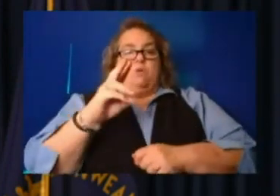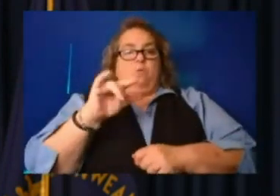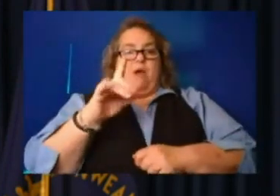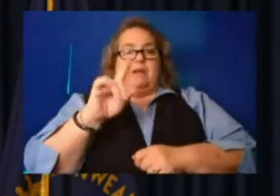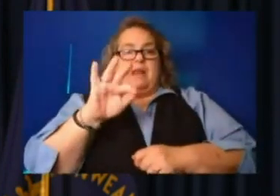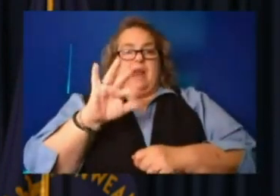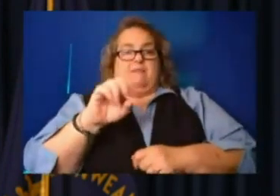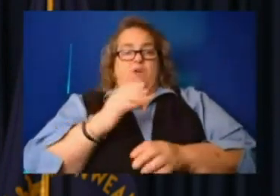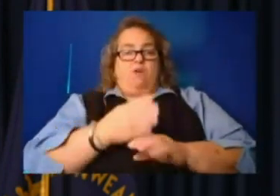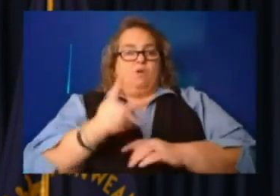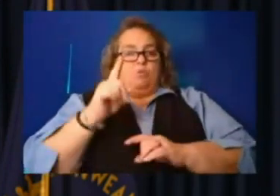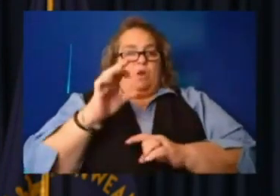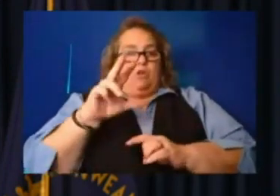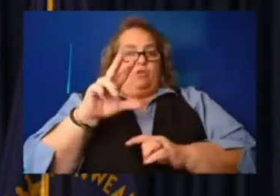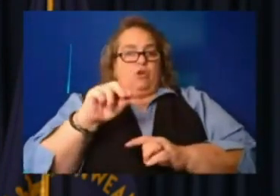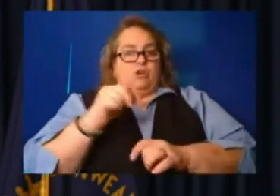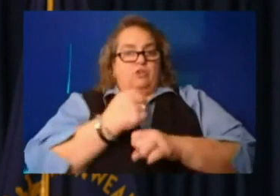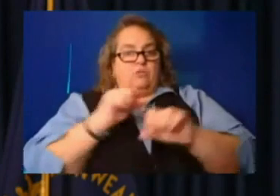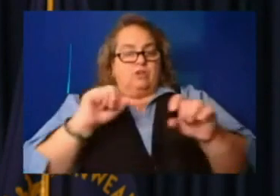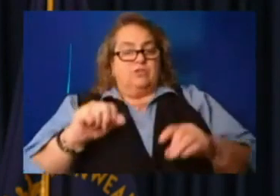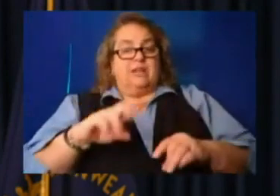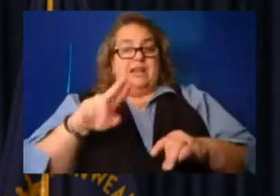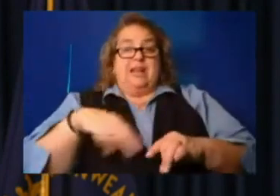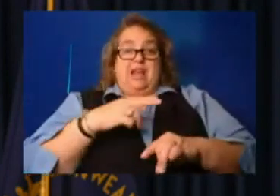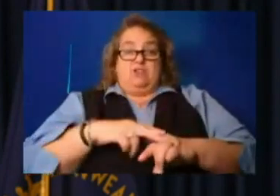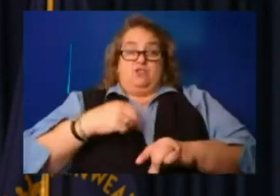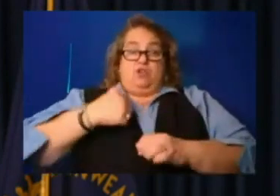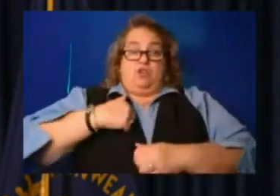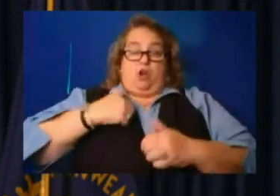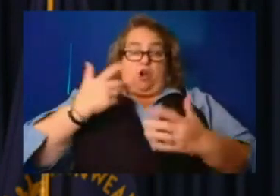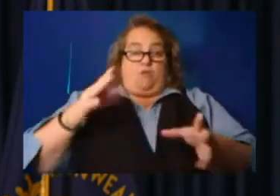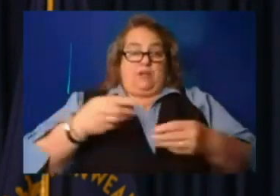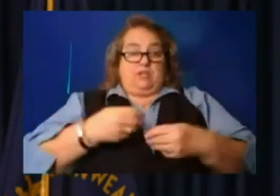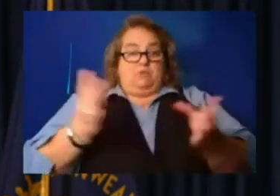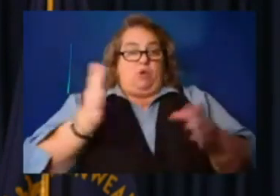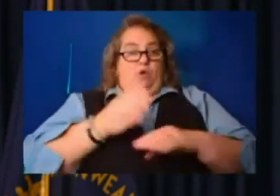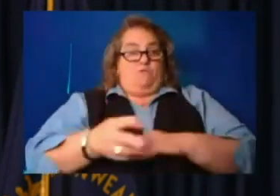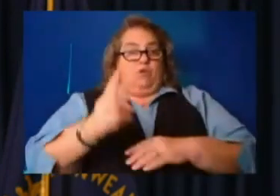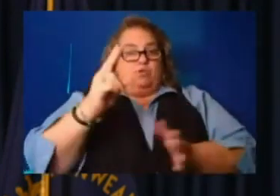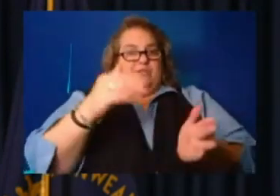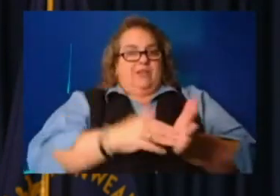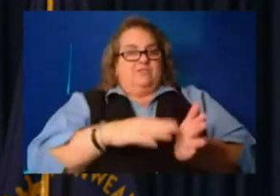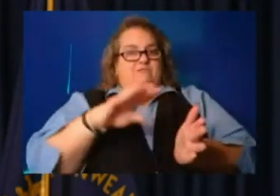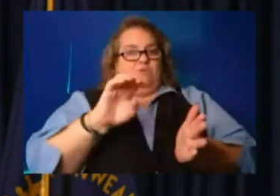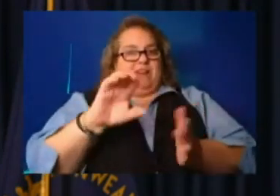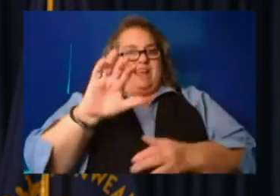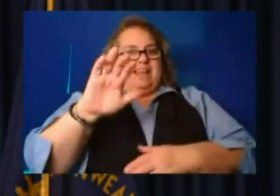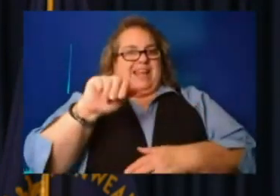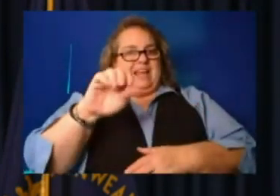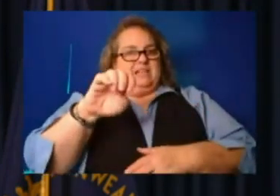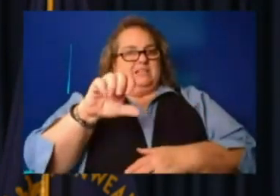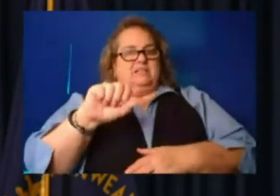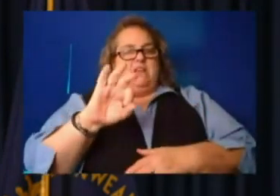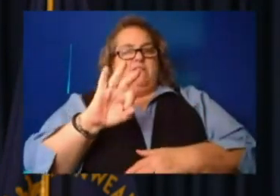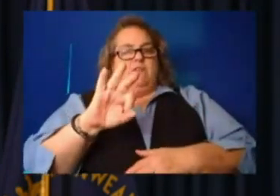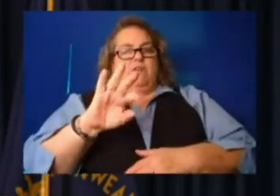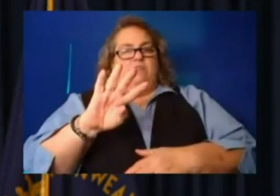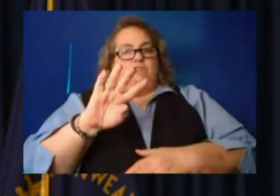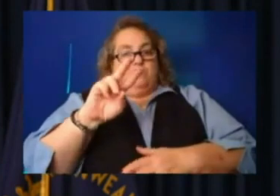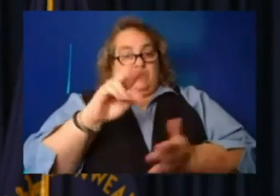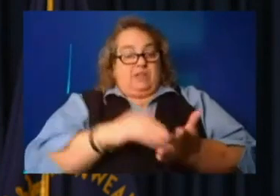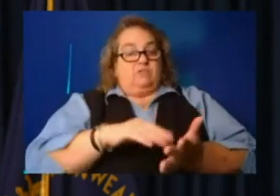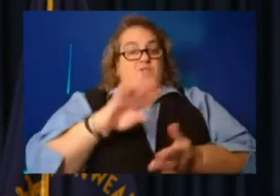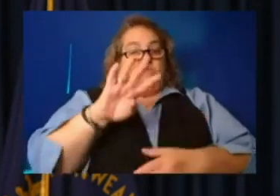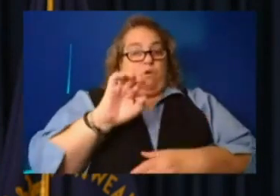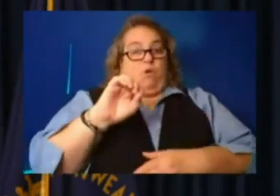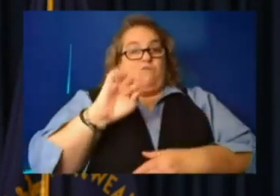National Guard is also now distributed over 2400 cases of water. Actually, have an exact 2404 as of